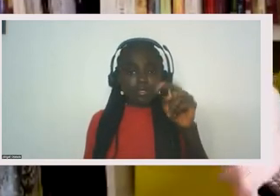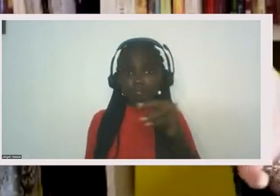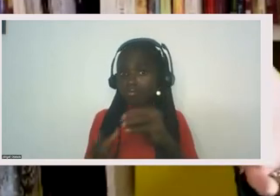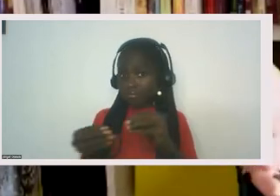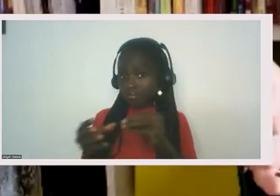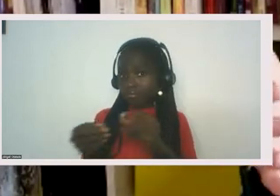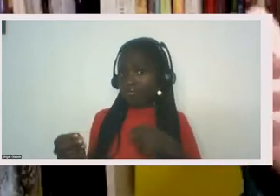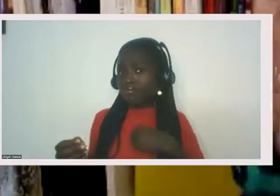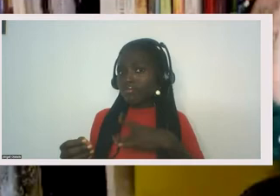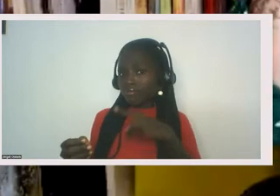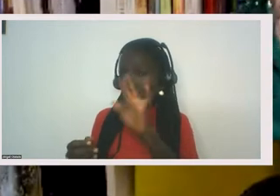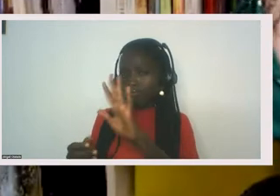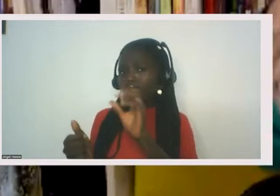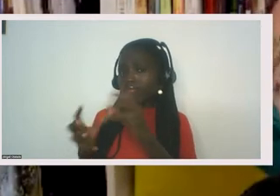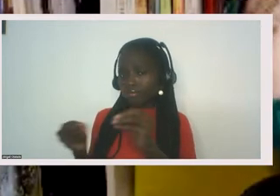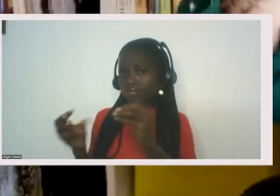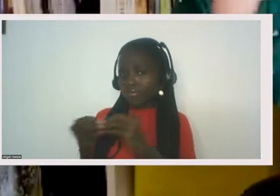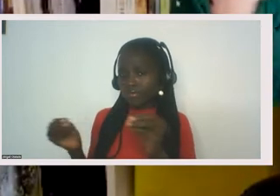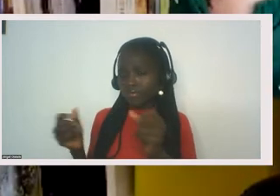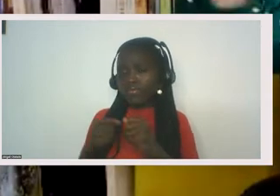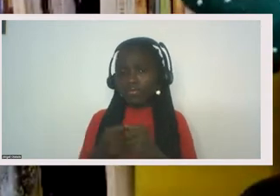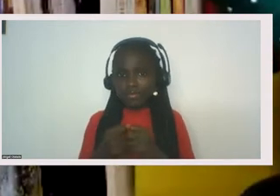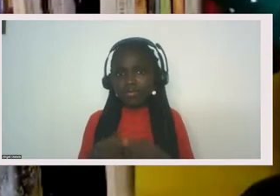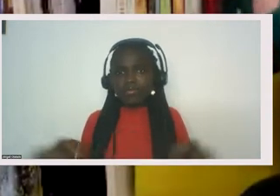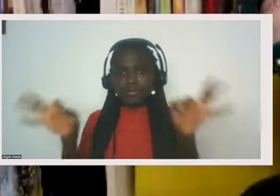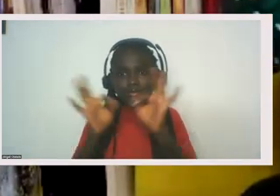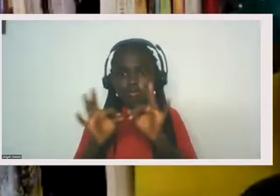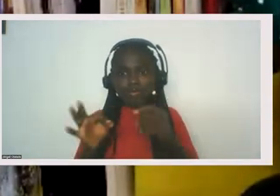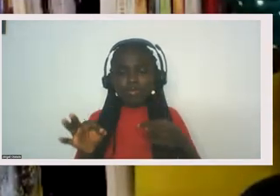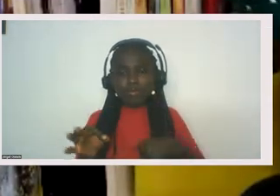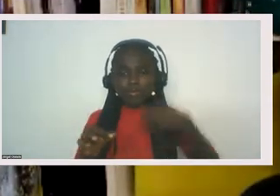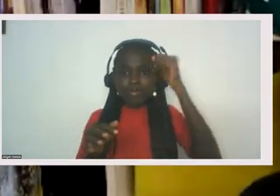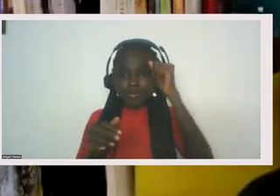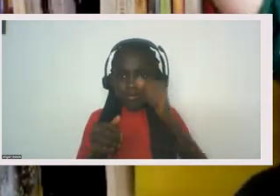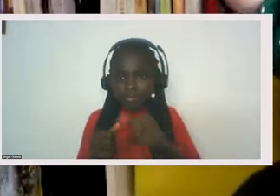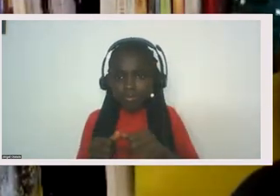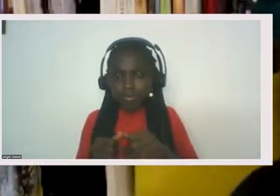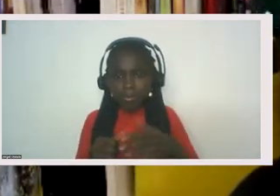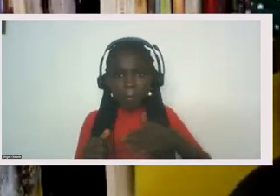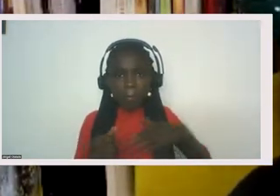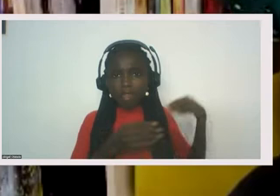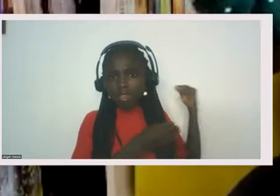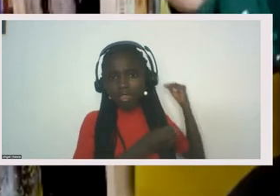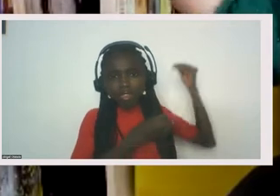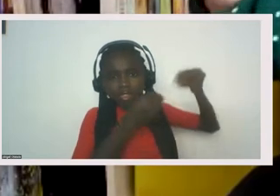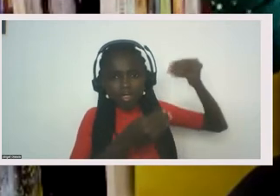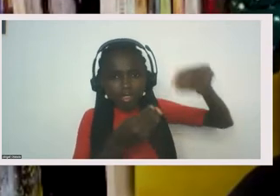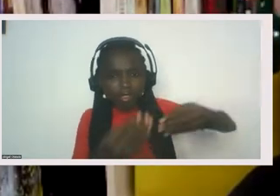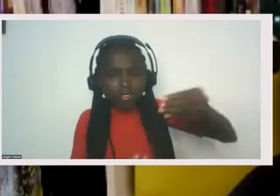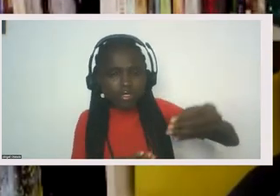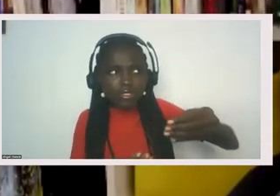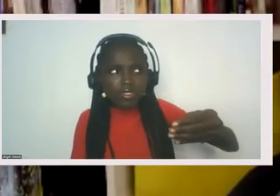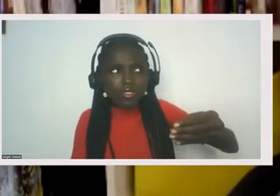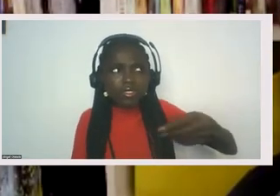coming back to the place that I get to remember. I get to, I get as a Puerto Rican descendant, as a Borinquen descendant,